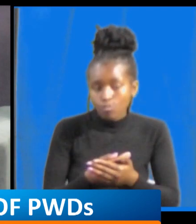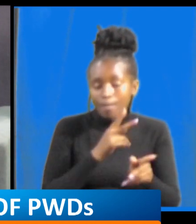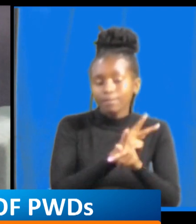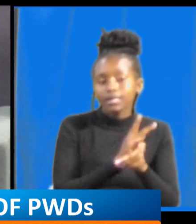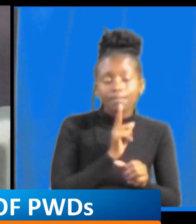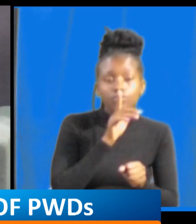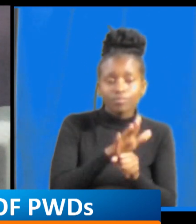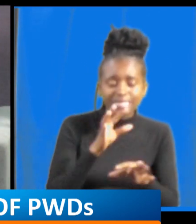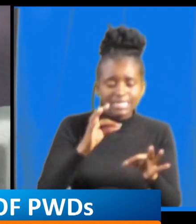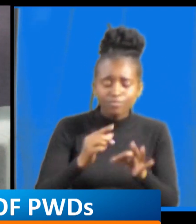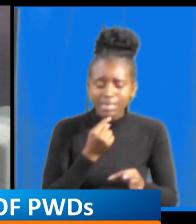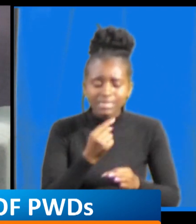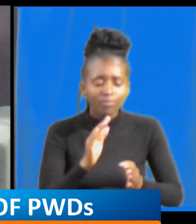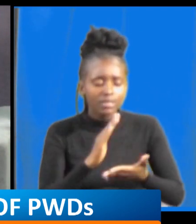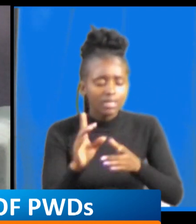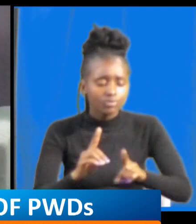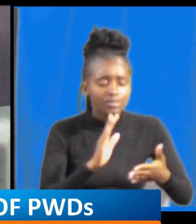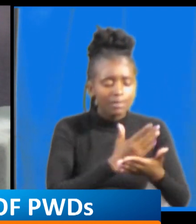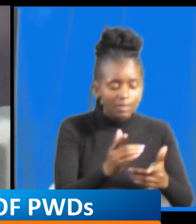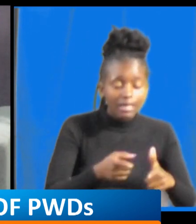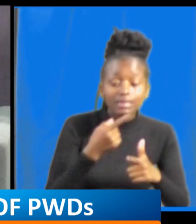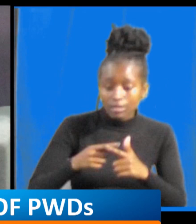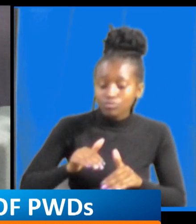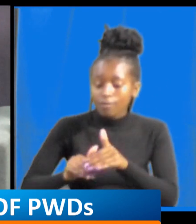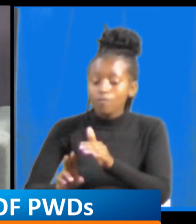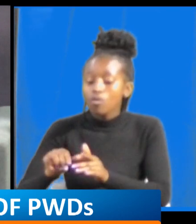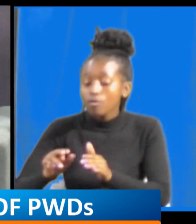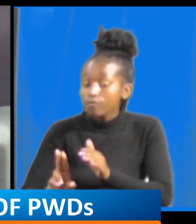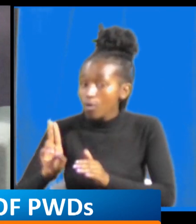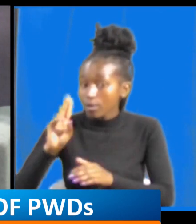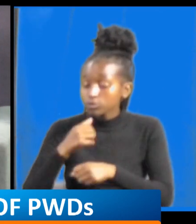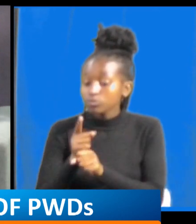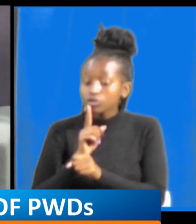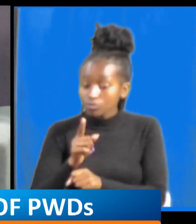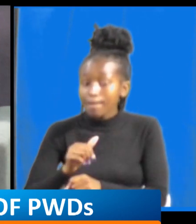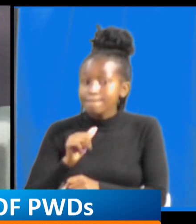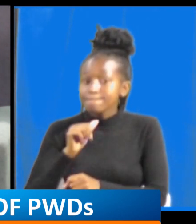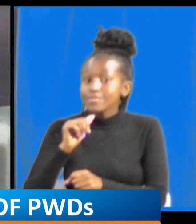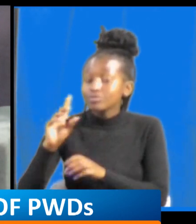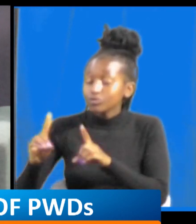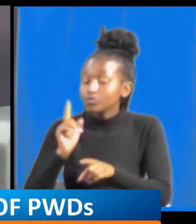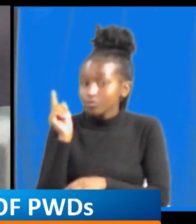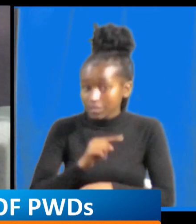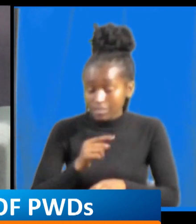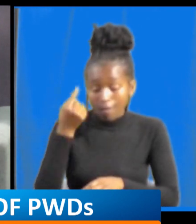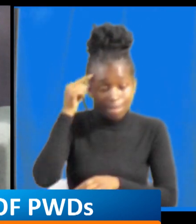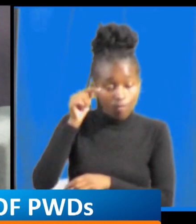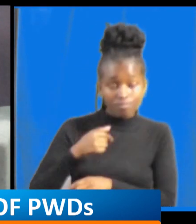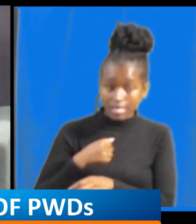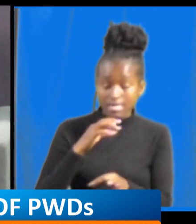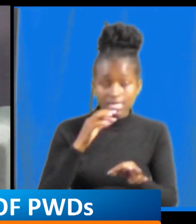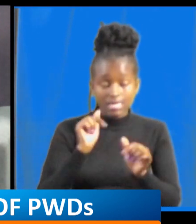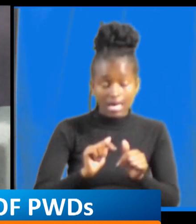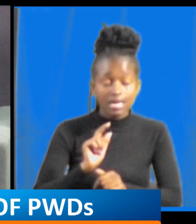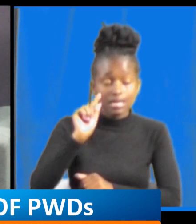implemented as part of the constitution but because for me if i check when it comes to kenyan